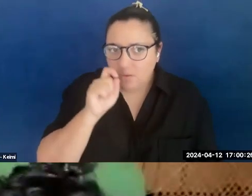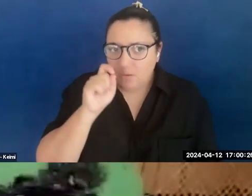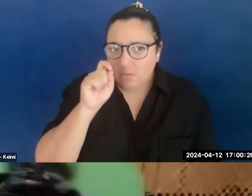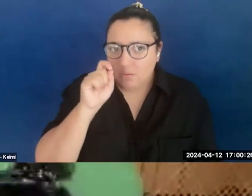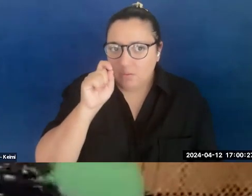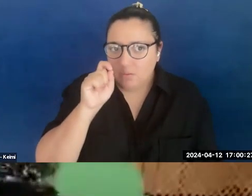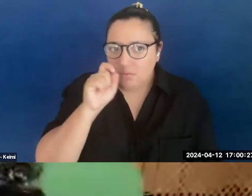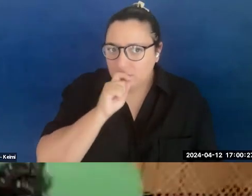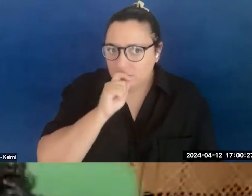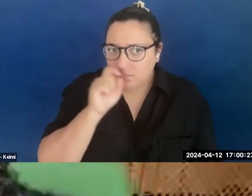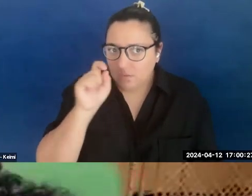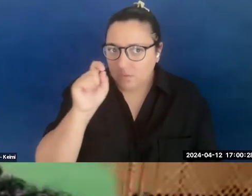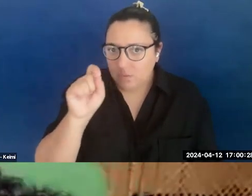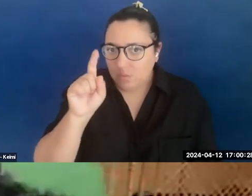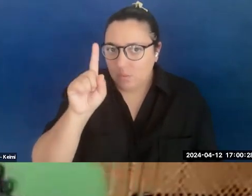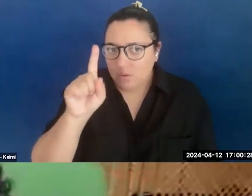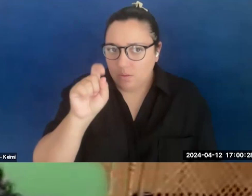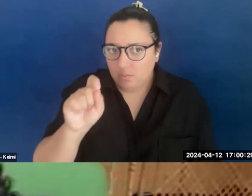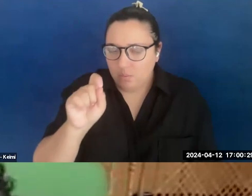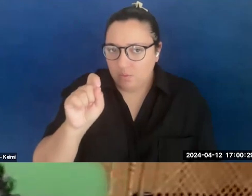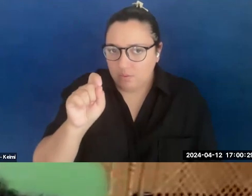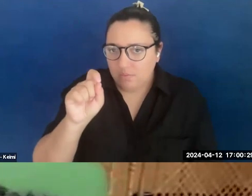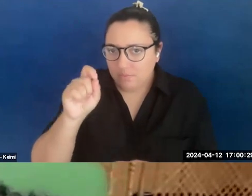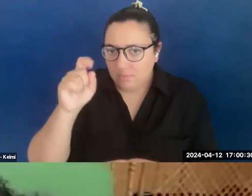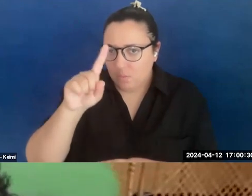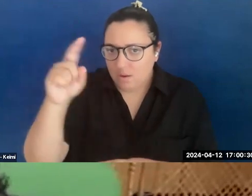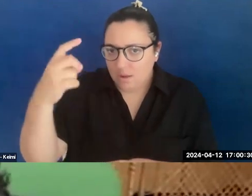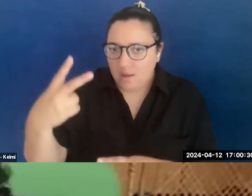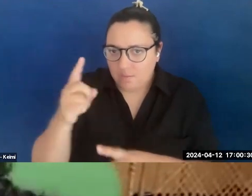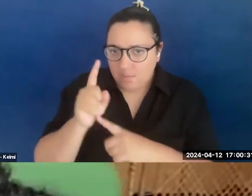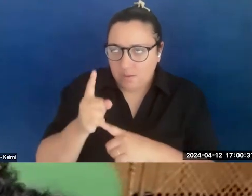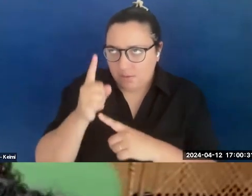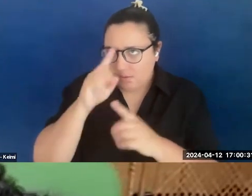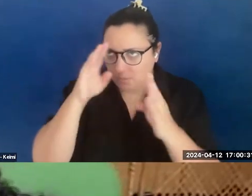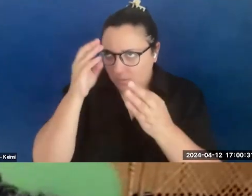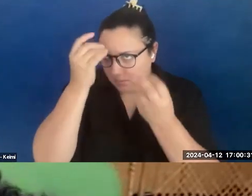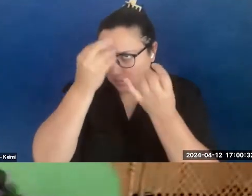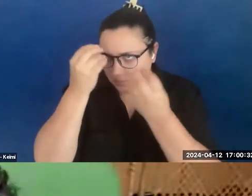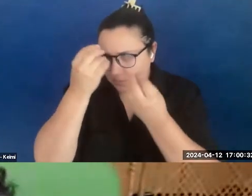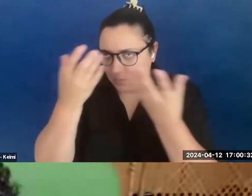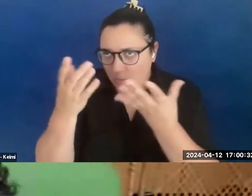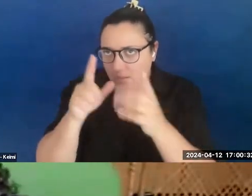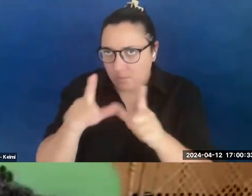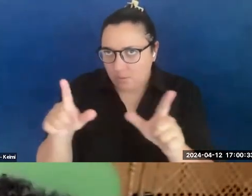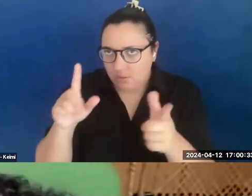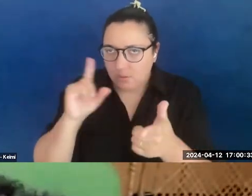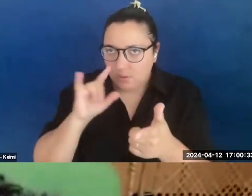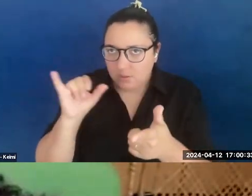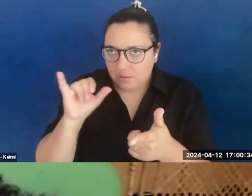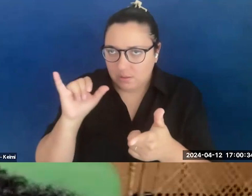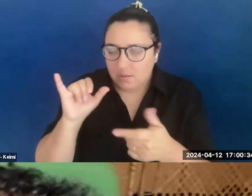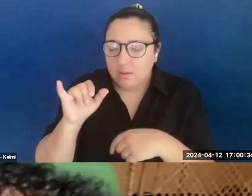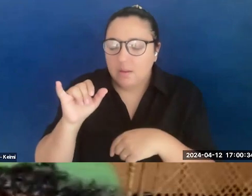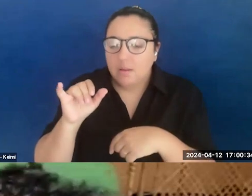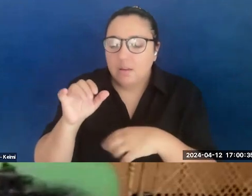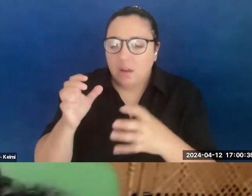minute and a half. Sorry, I'm losing it. Focusing on what their liberation looked like. Palestine was the catalyst for this. I'd love people